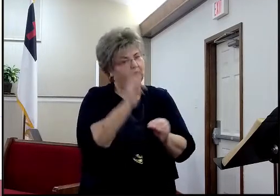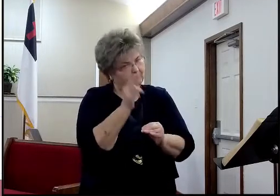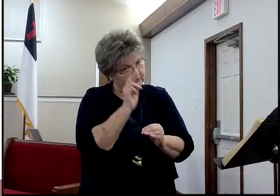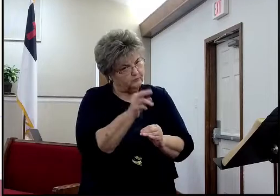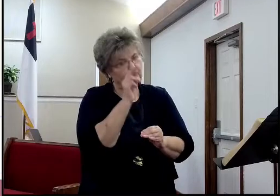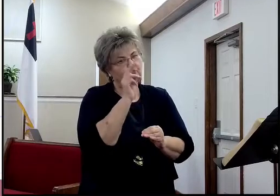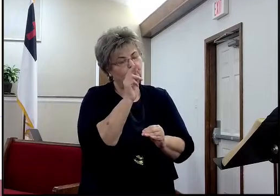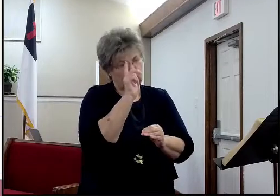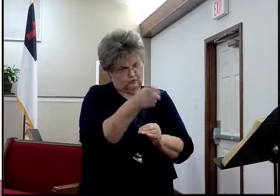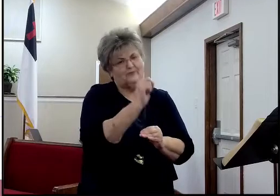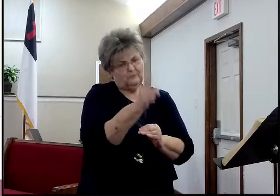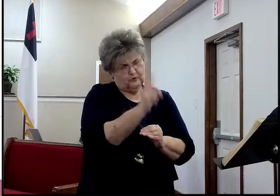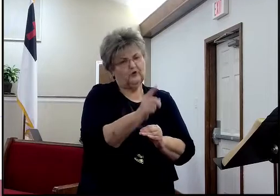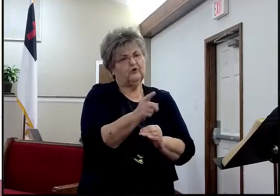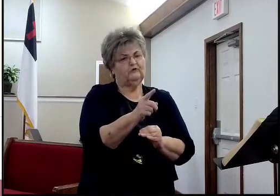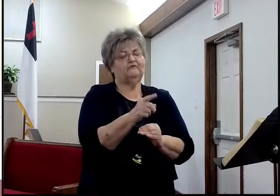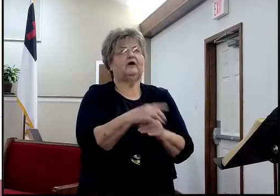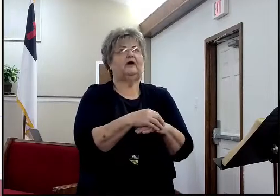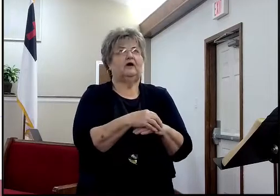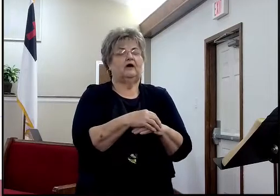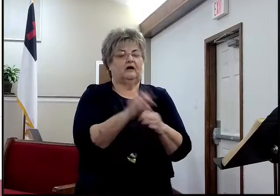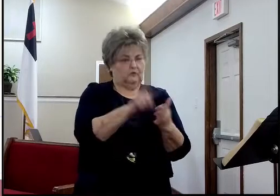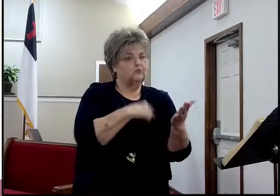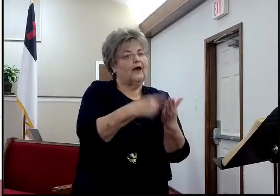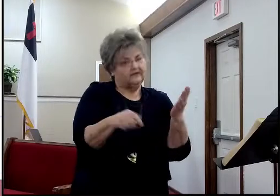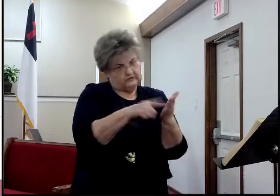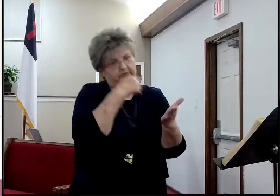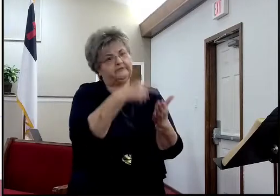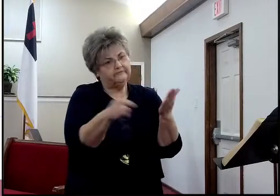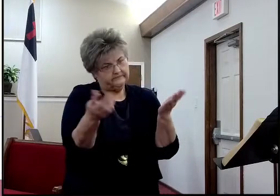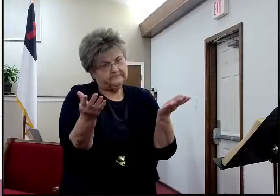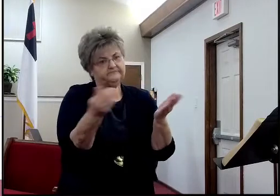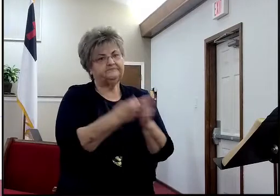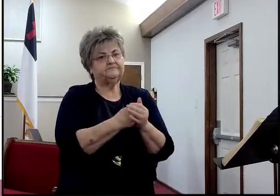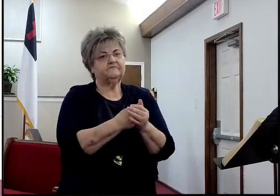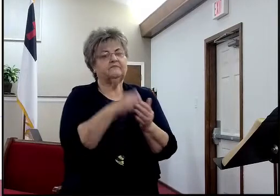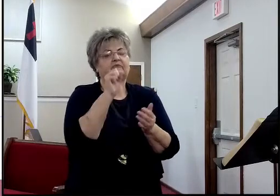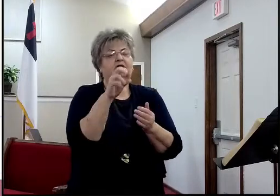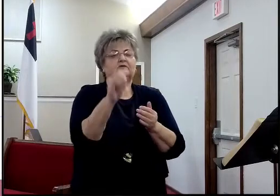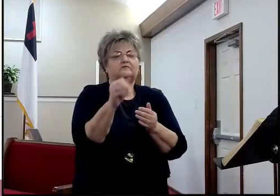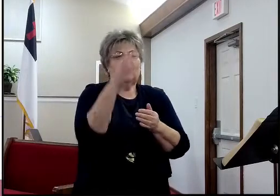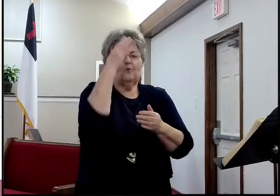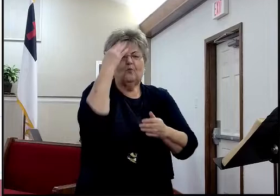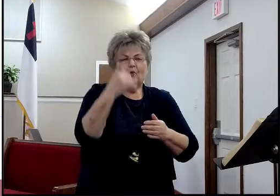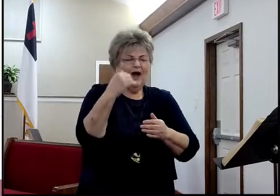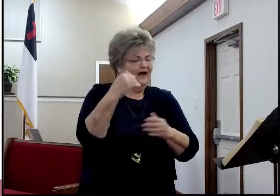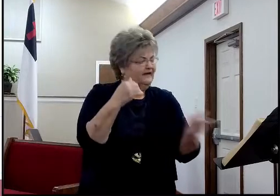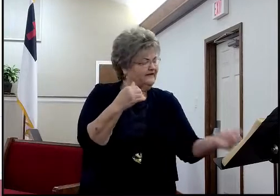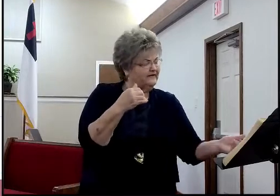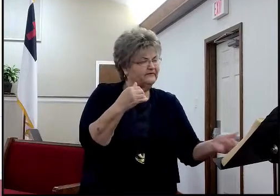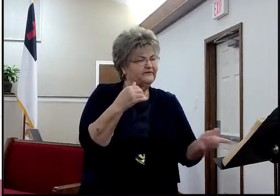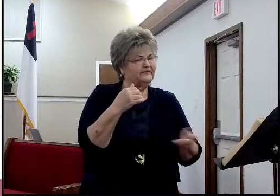something, why are the genealogies present? Why are these censuses present?